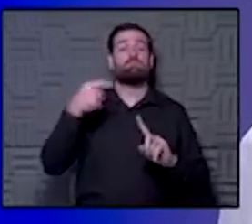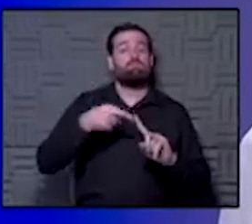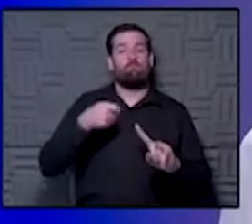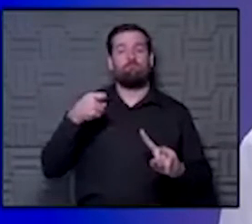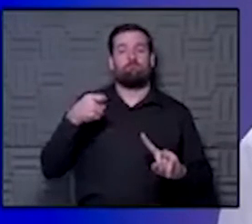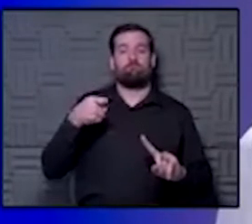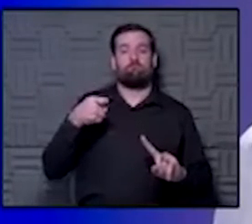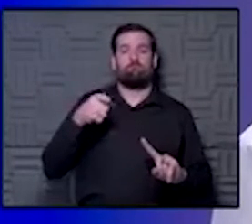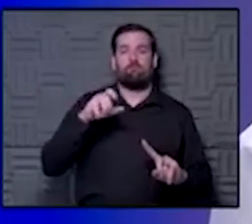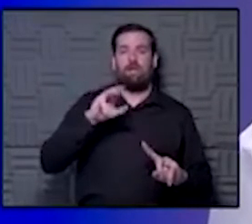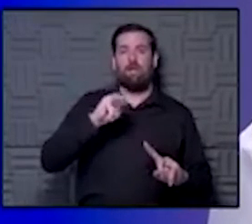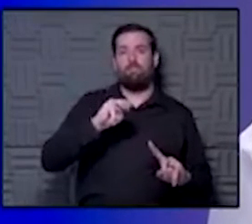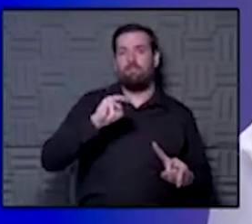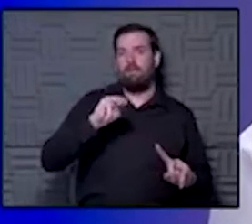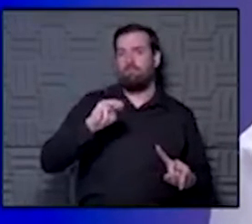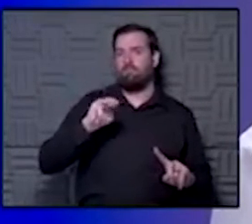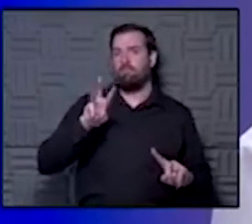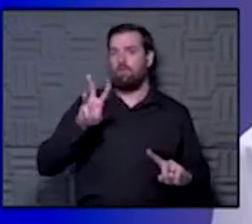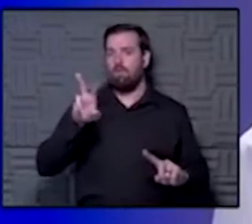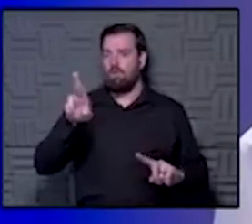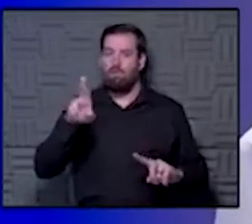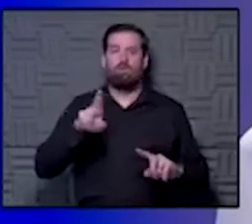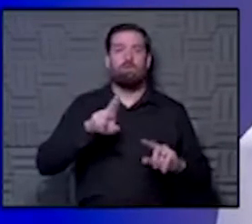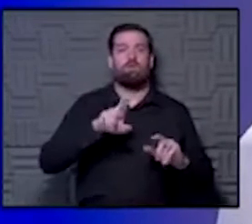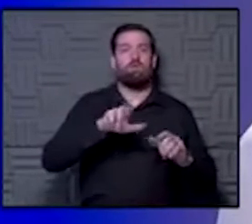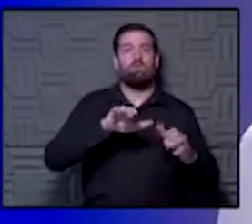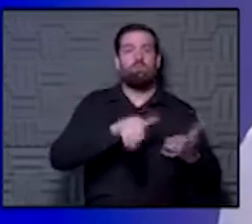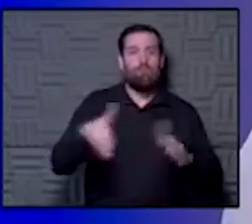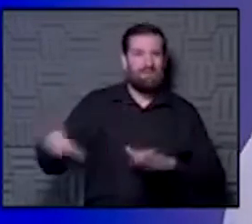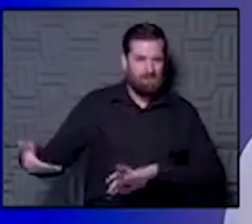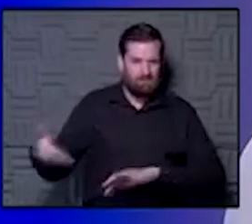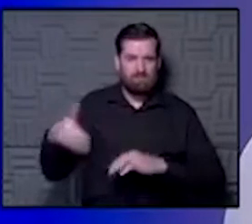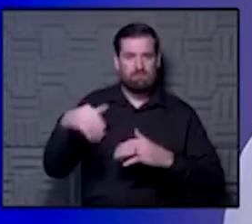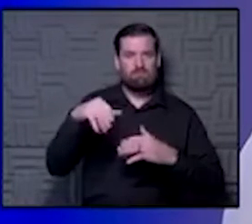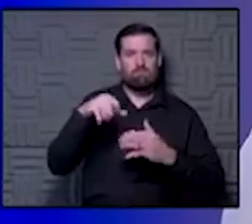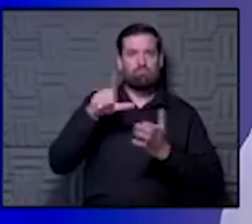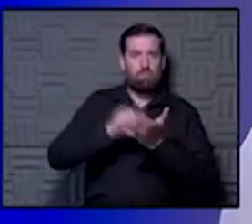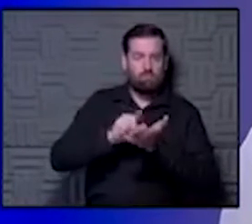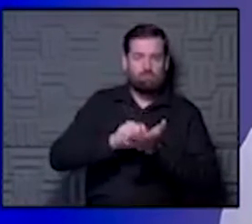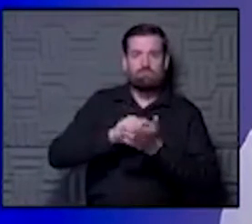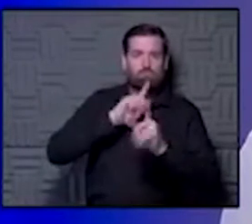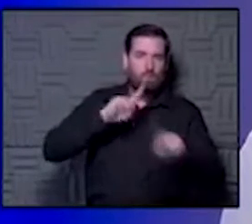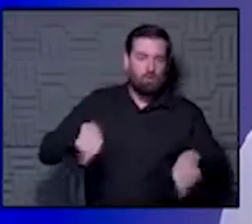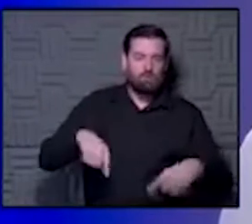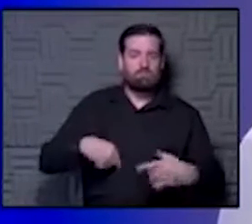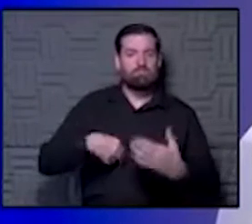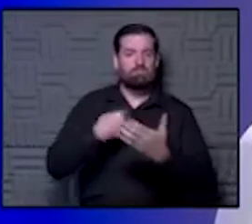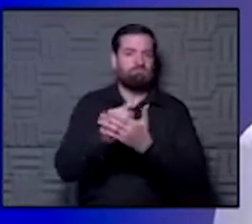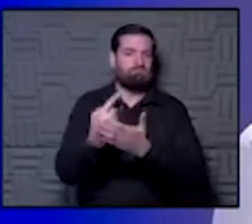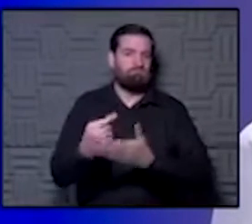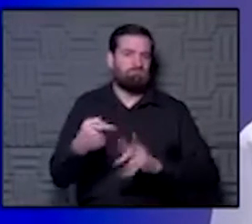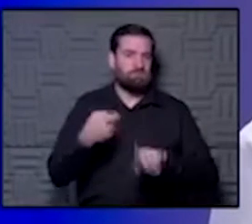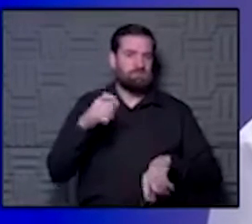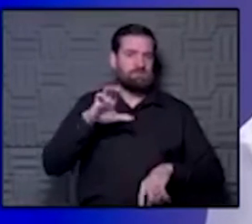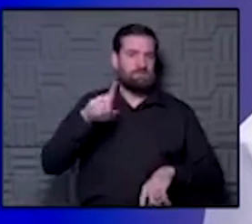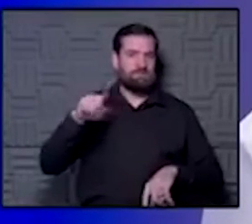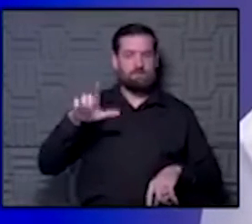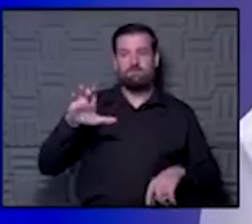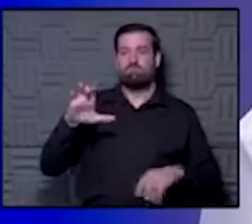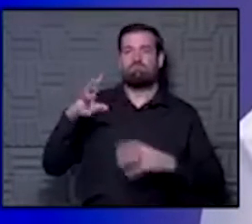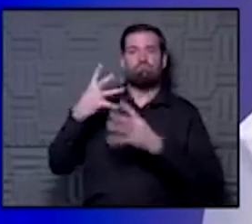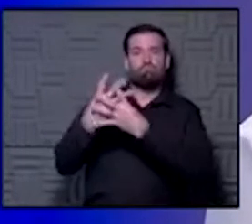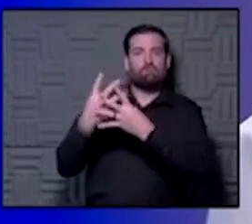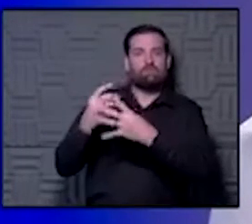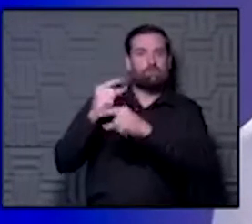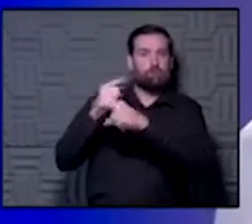MMWR, Morbidity and Mortality Weekly Report, which is a CDC publication, that stems from a prison guard or